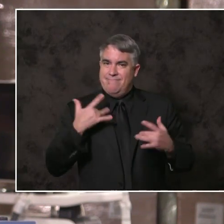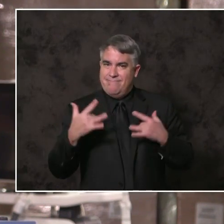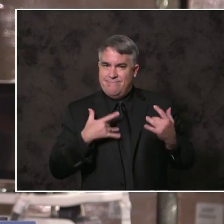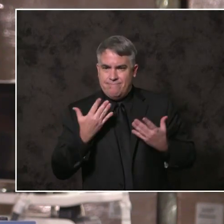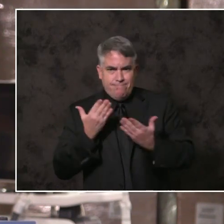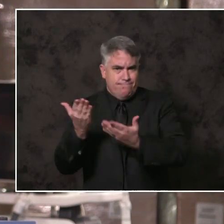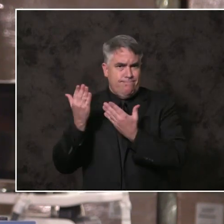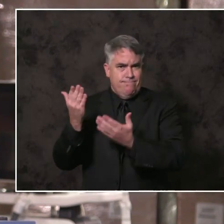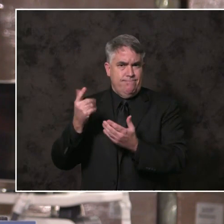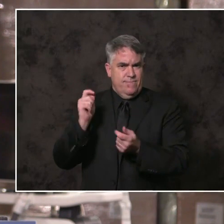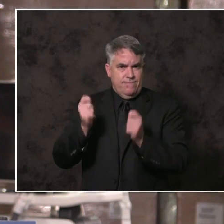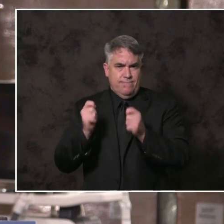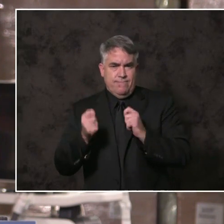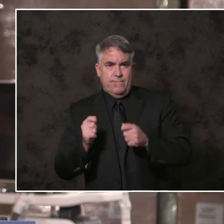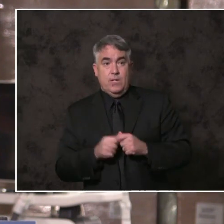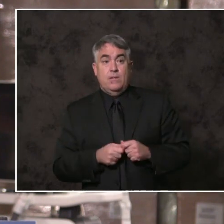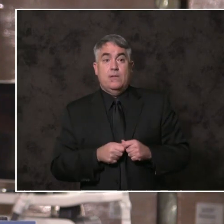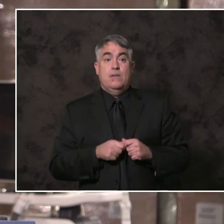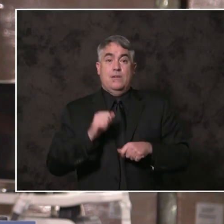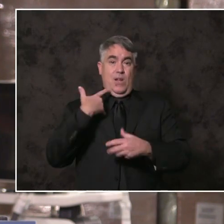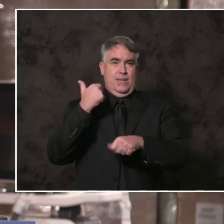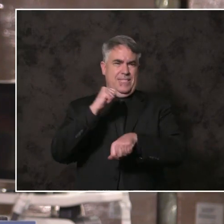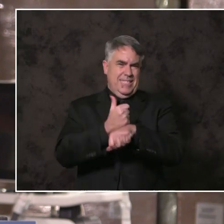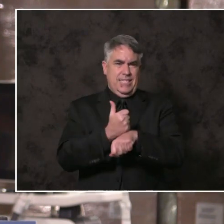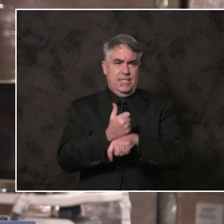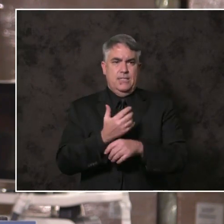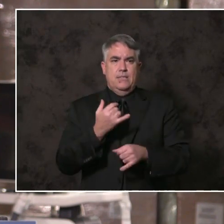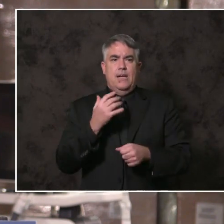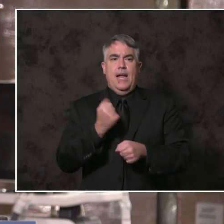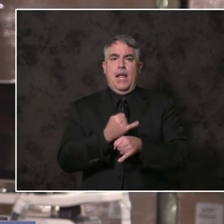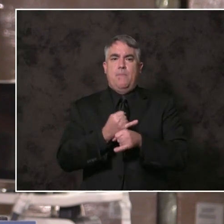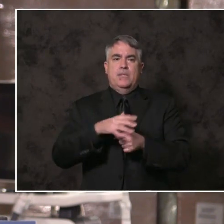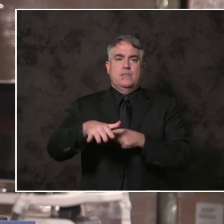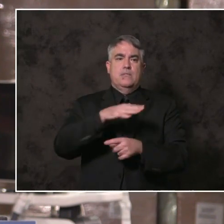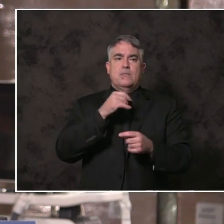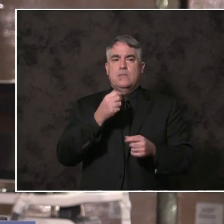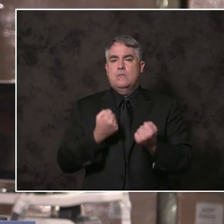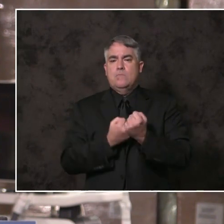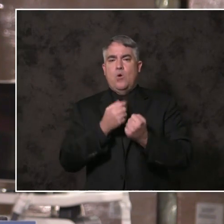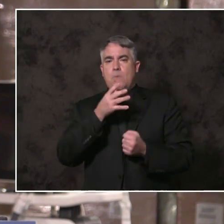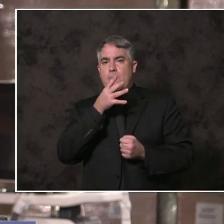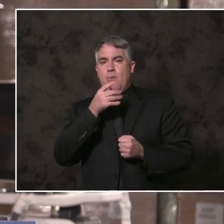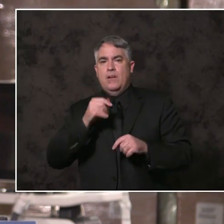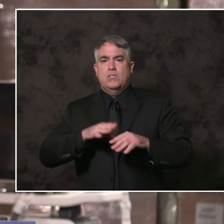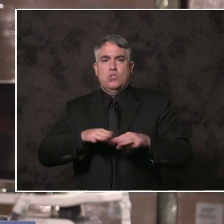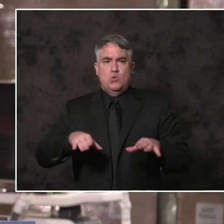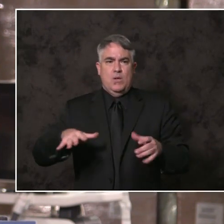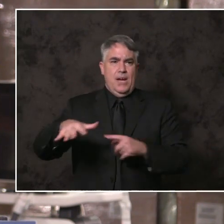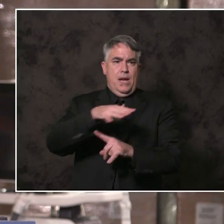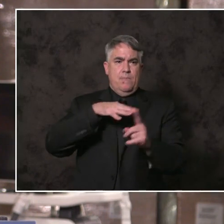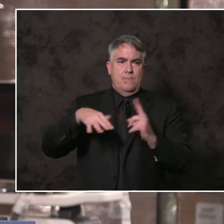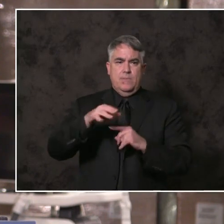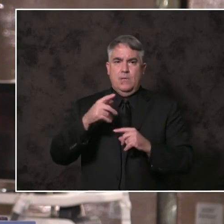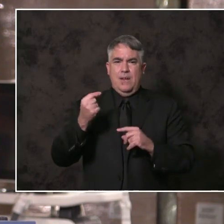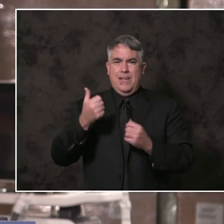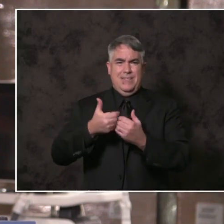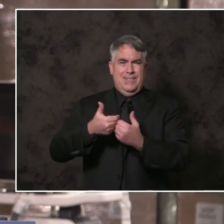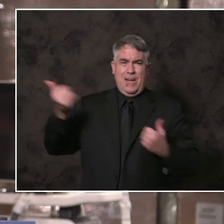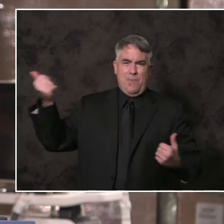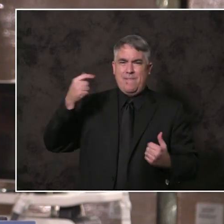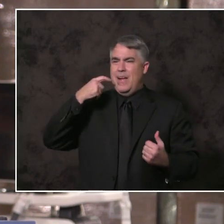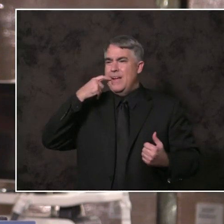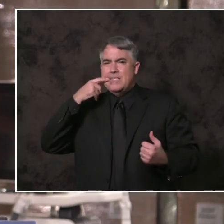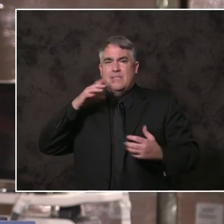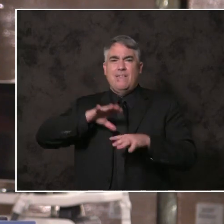A proposal to establish a campus to fully support mothers and their children who have faced separation due to addiction, incarceration,